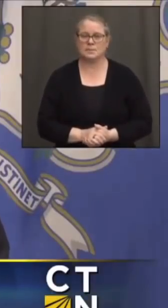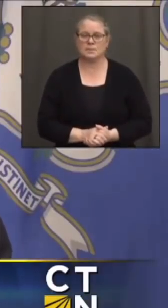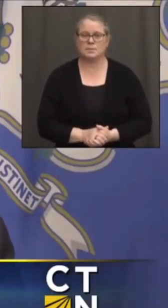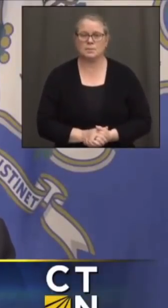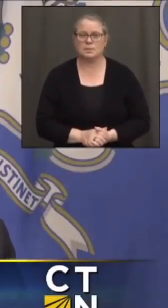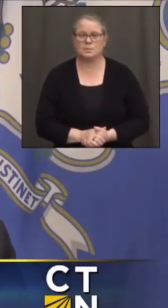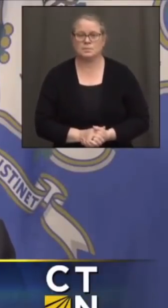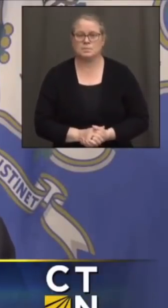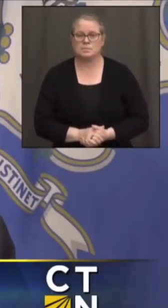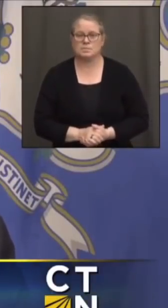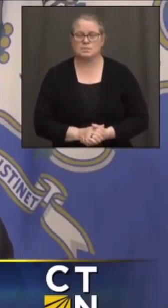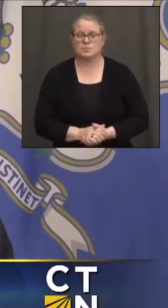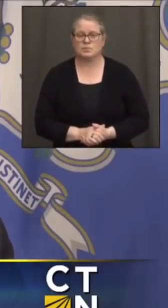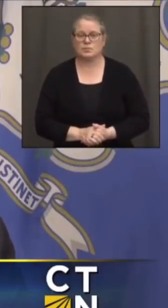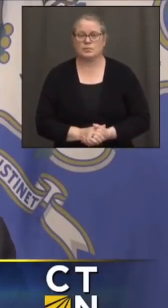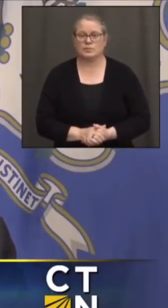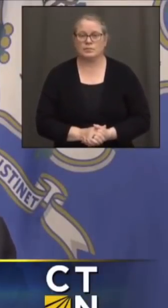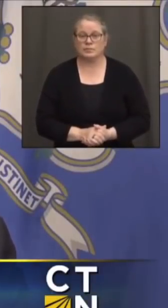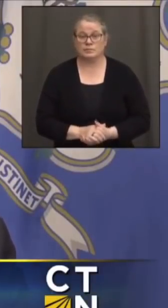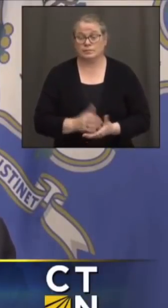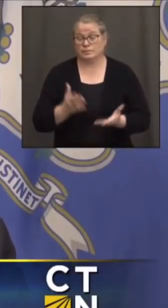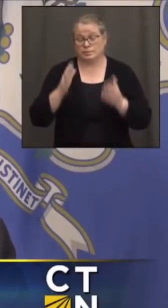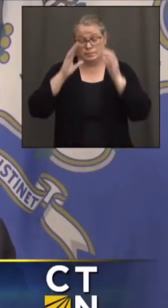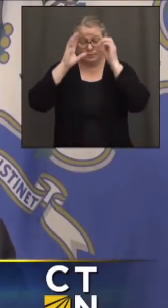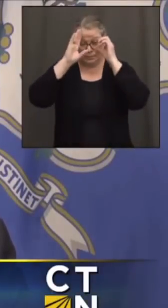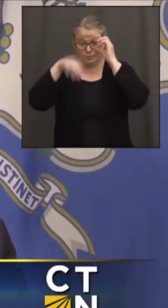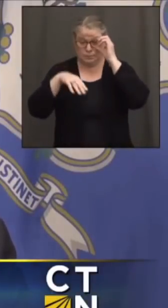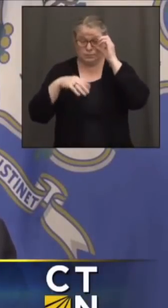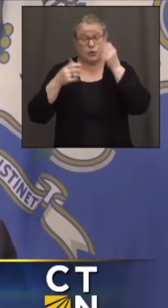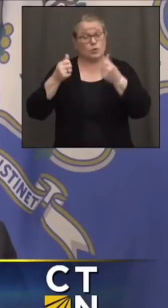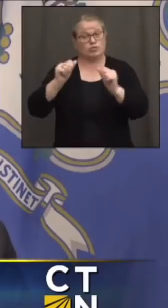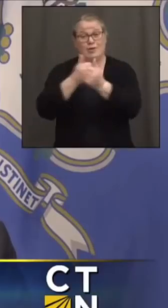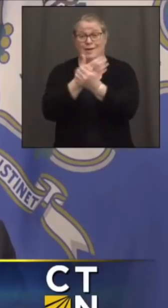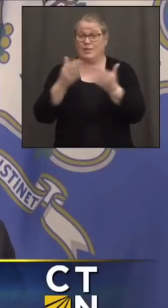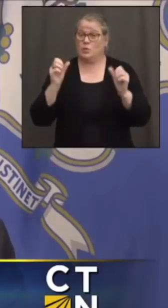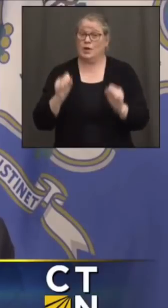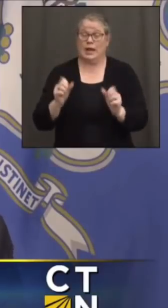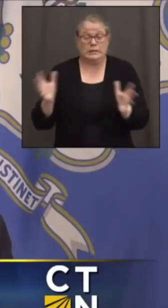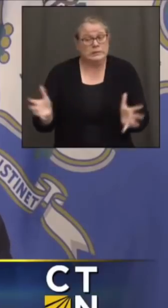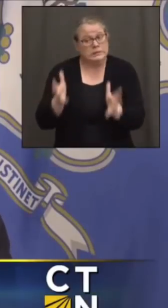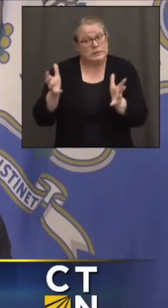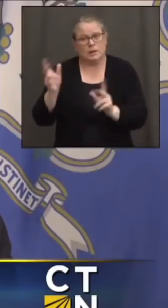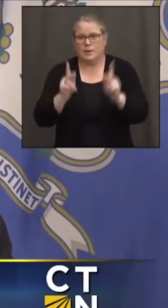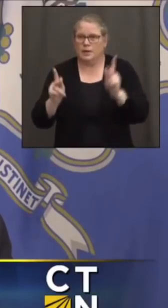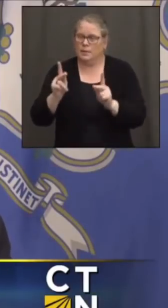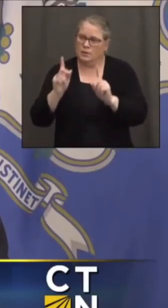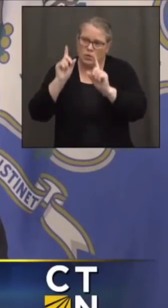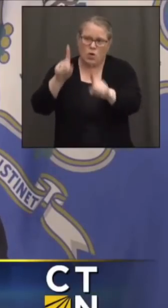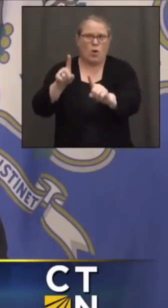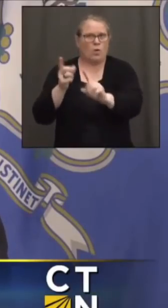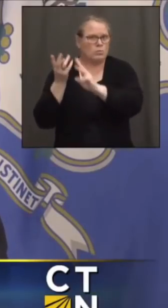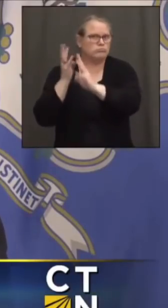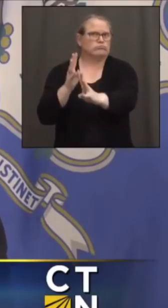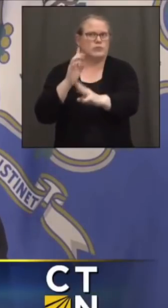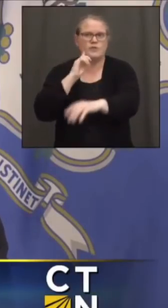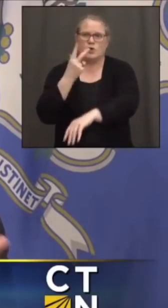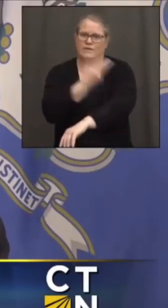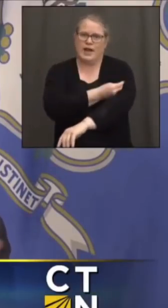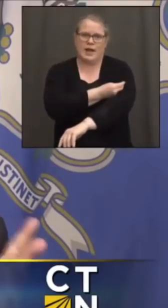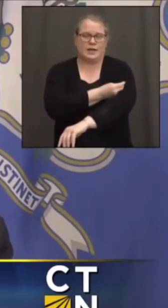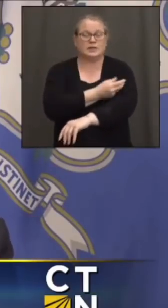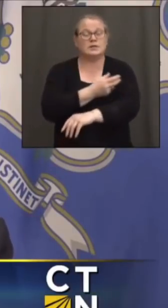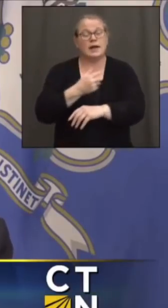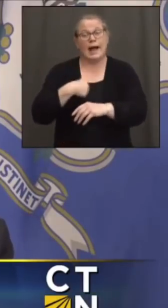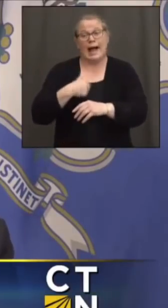Well, as you know, we're pulling out every trick in the bag we can to incent people to get vaccinated. And I prefer